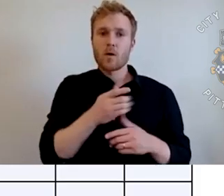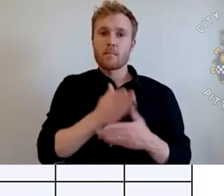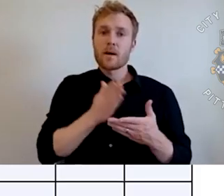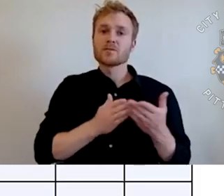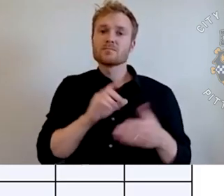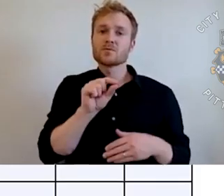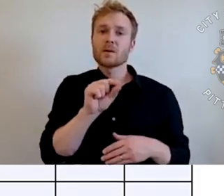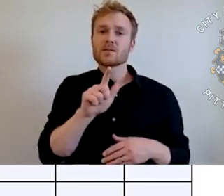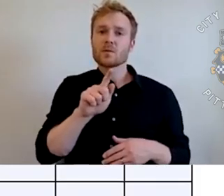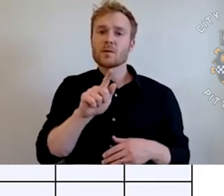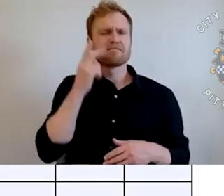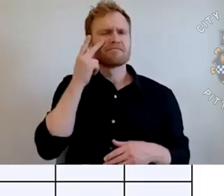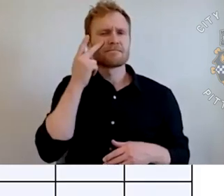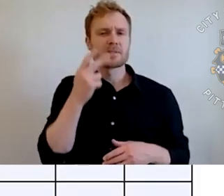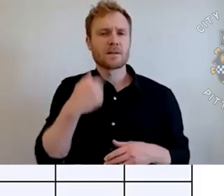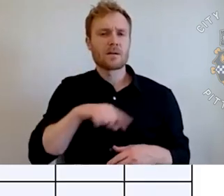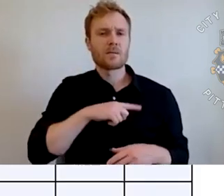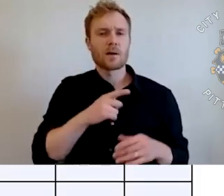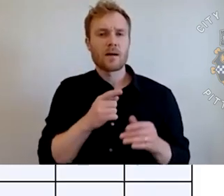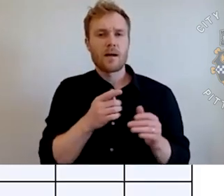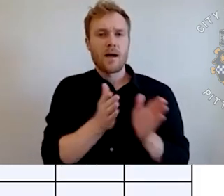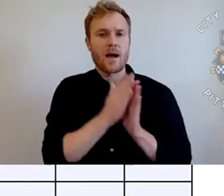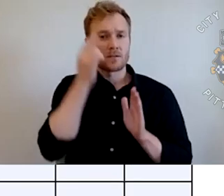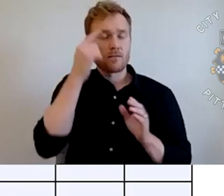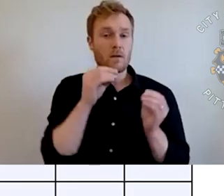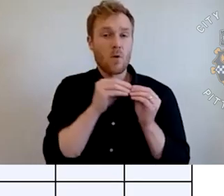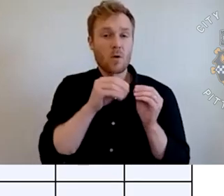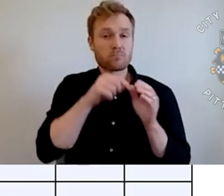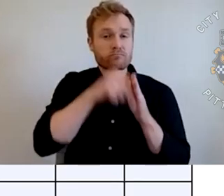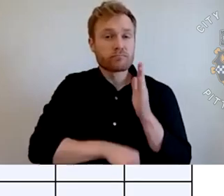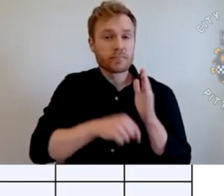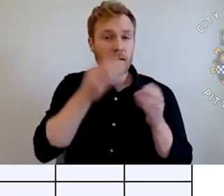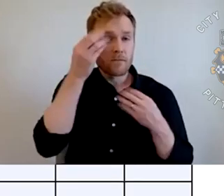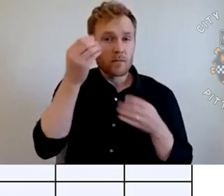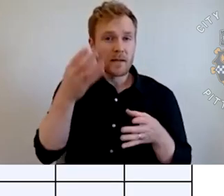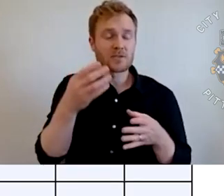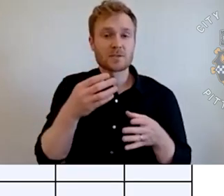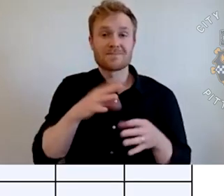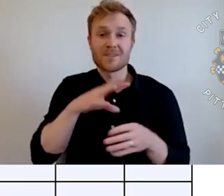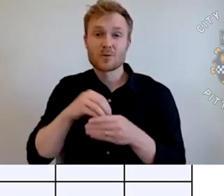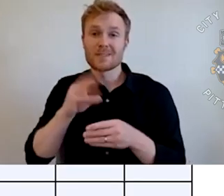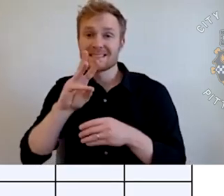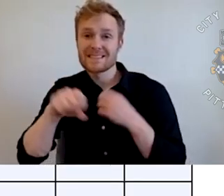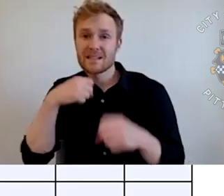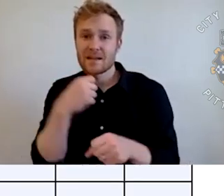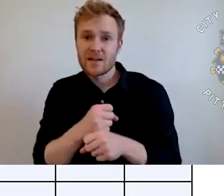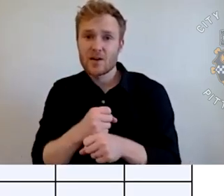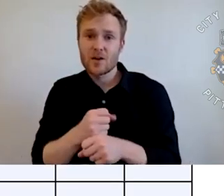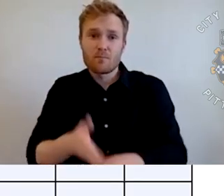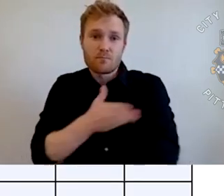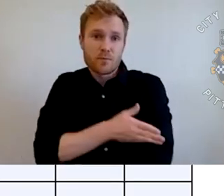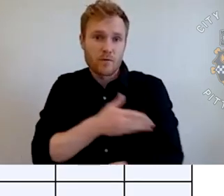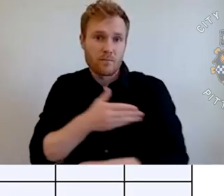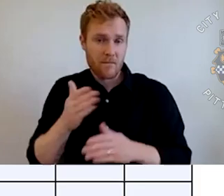information, including that kind of six-year capital improvement plan. That allows us to understand, again, what our commitments are going to be for future phases of